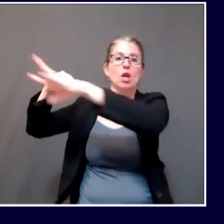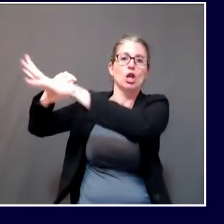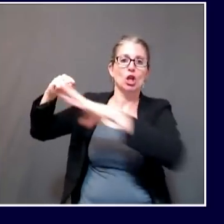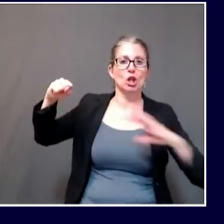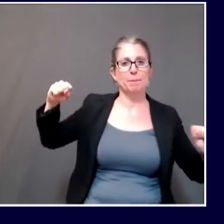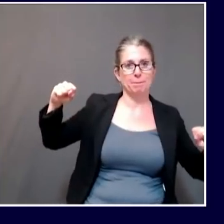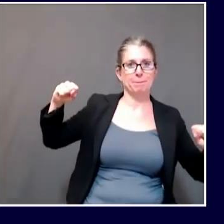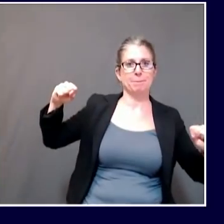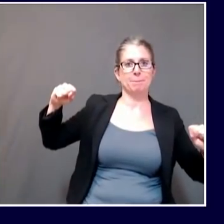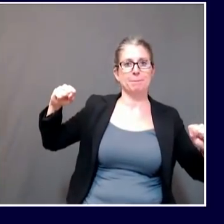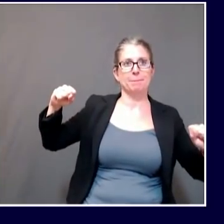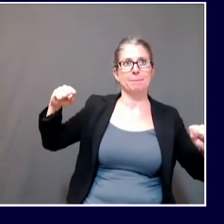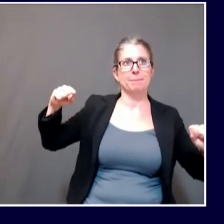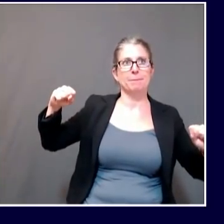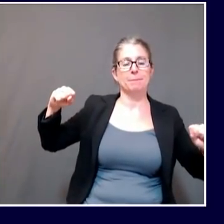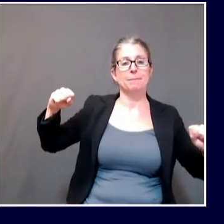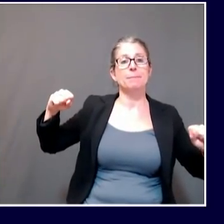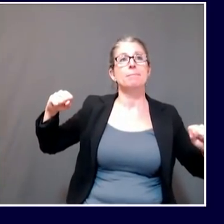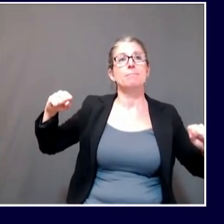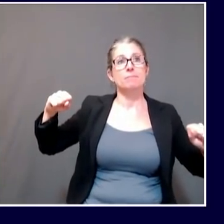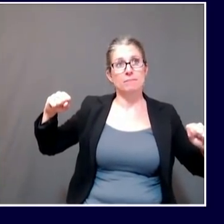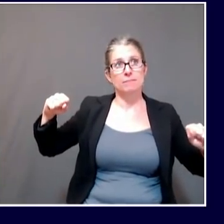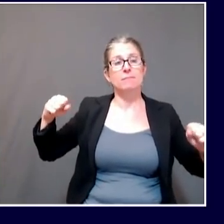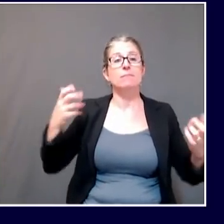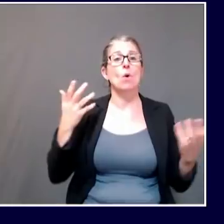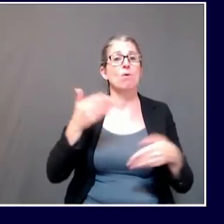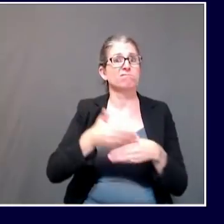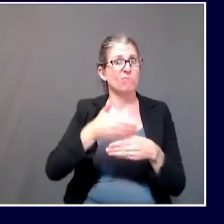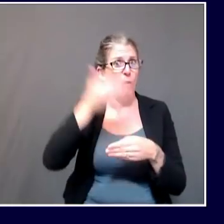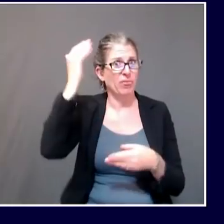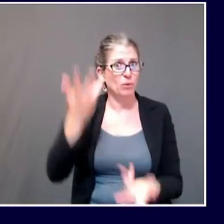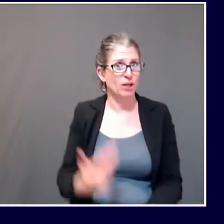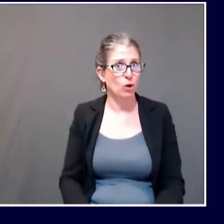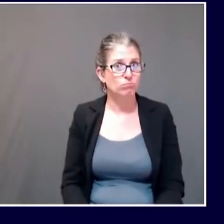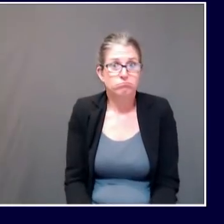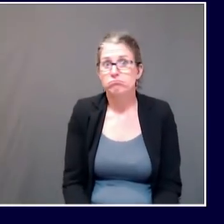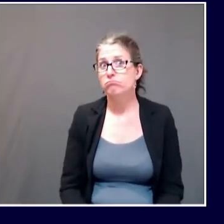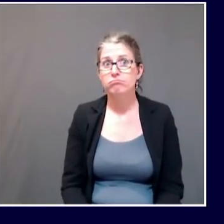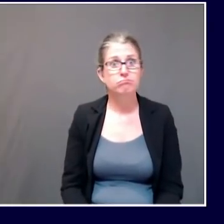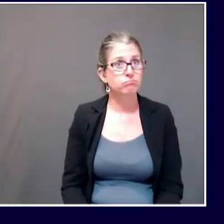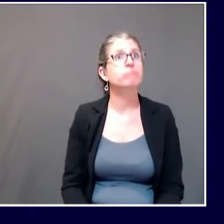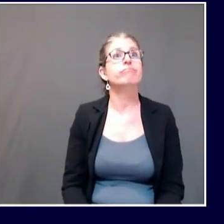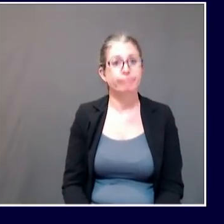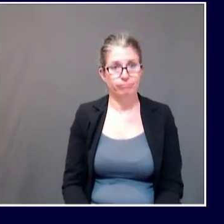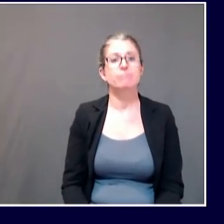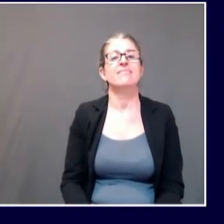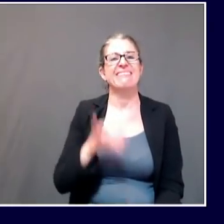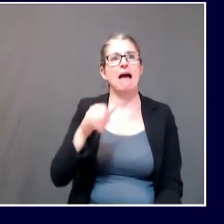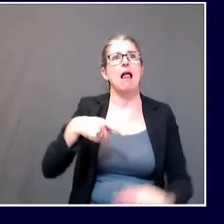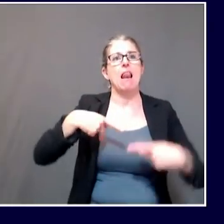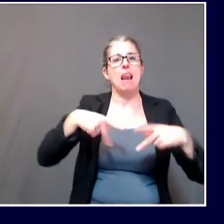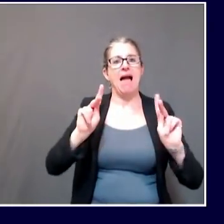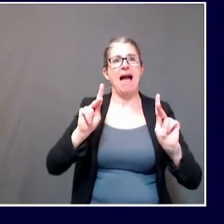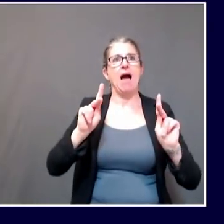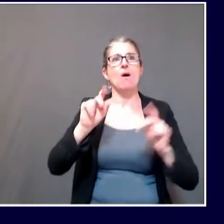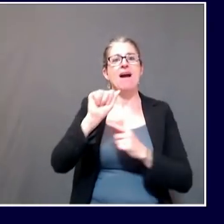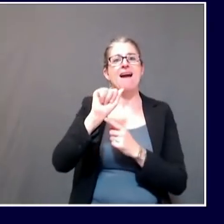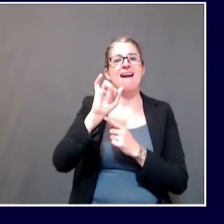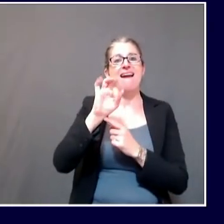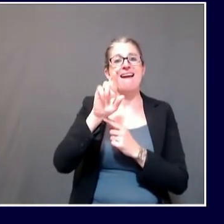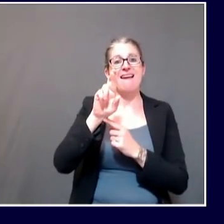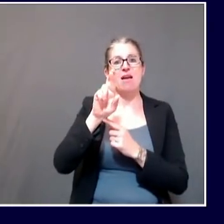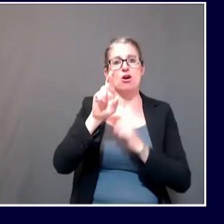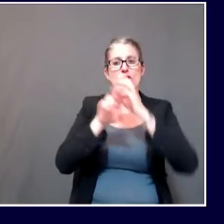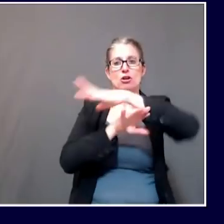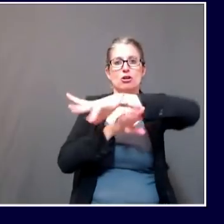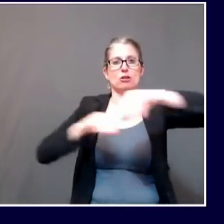likelihood that virus builds up inside and could be inhaled by somebody else. So the key here is air exchange, not